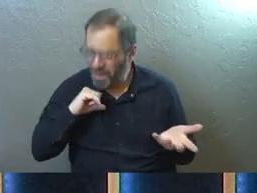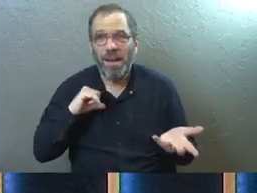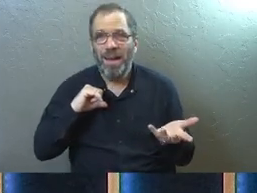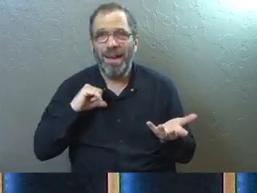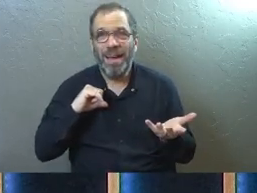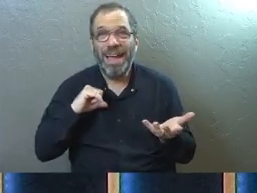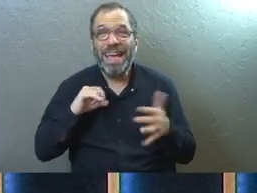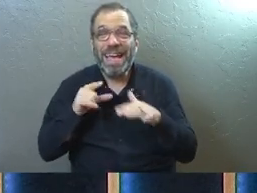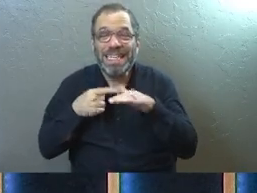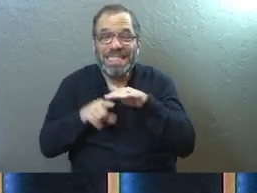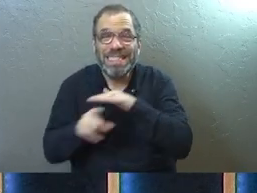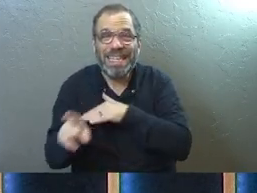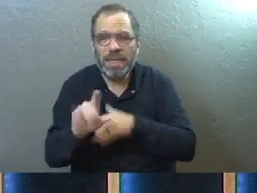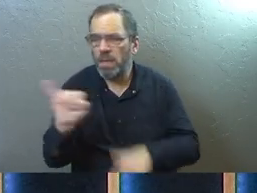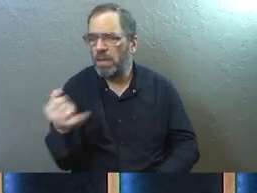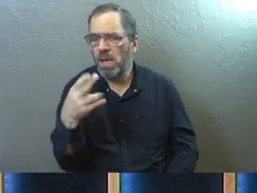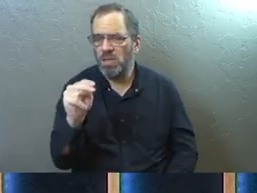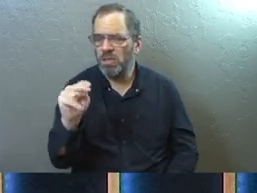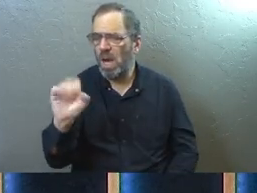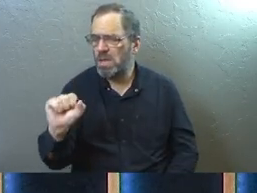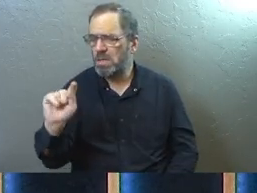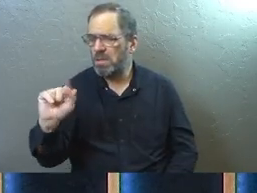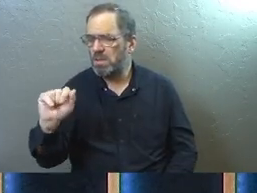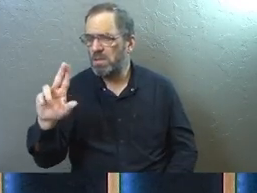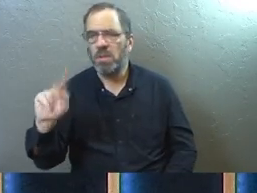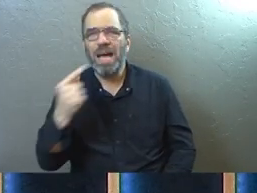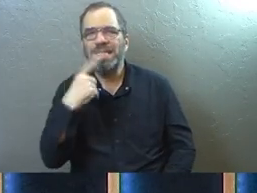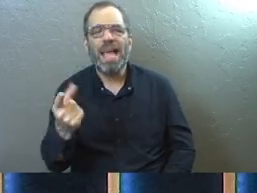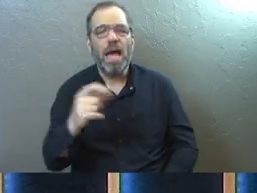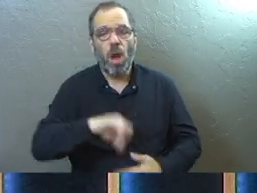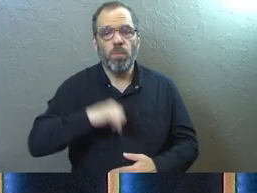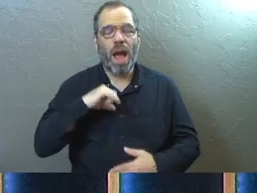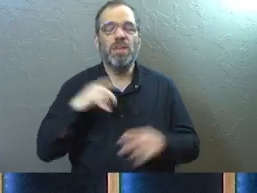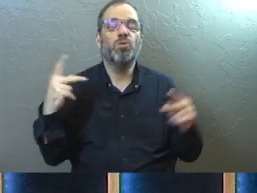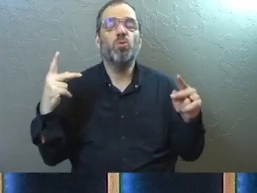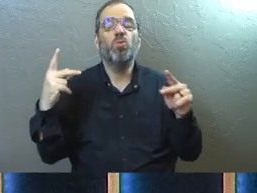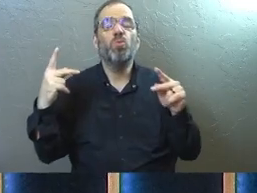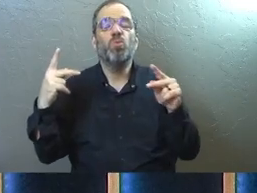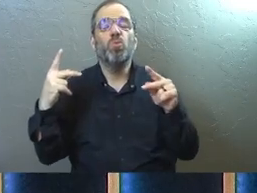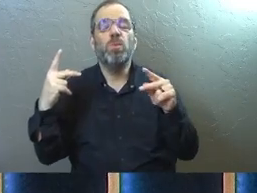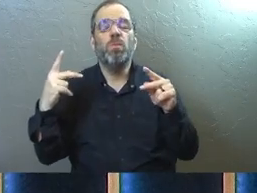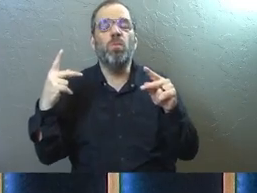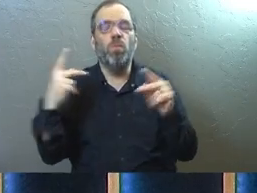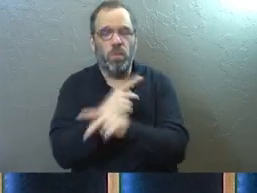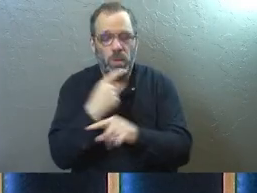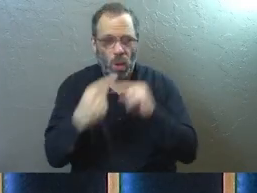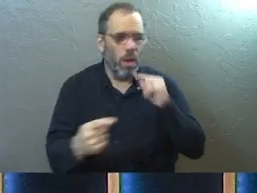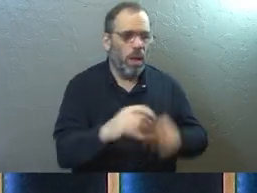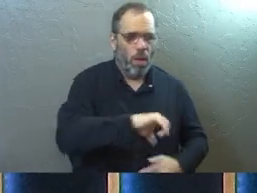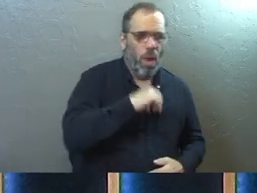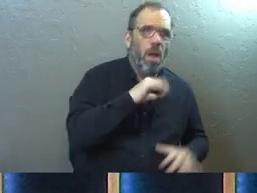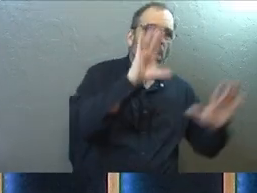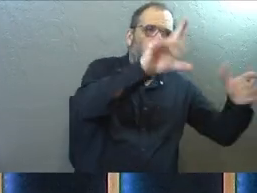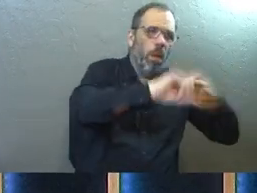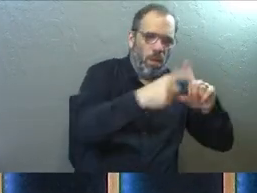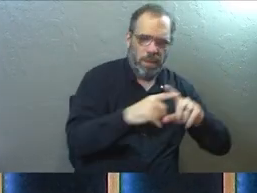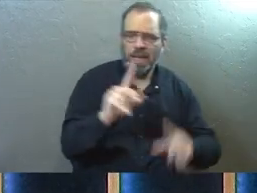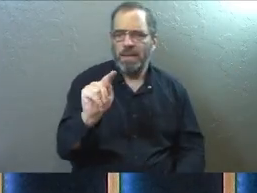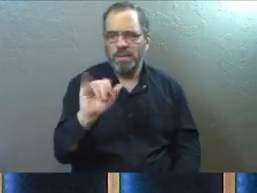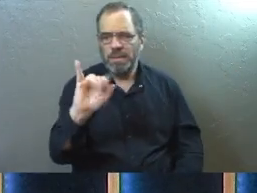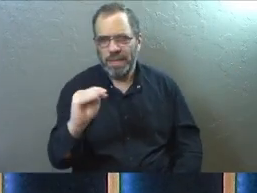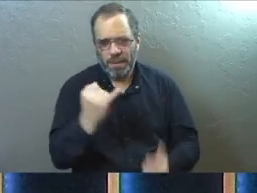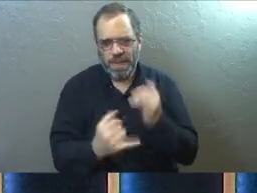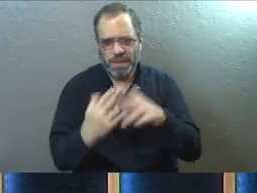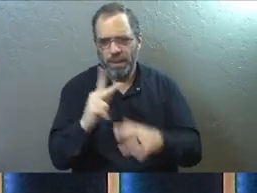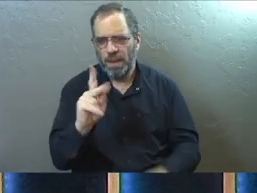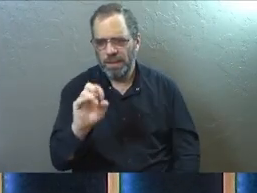It's sneaky. John Stott said, pride is your greatest enemy. Humility is your greatest friend. And then Tim Keller put it